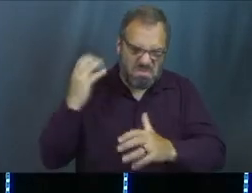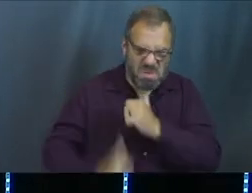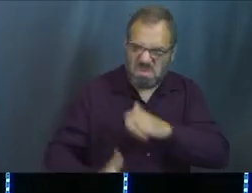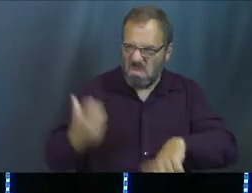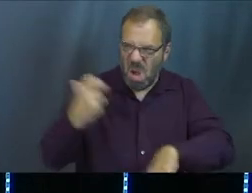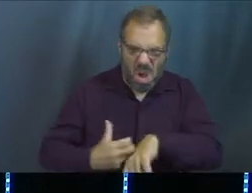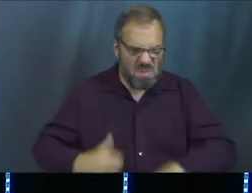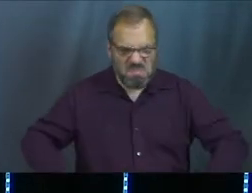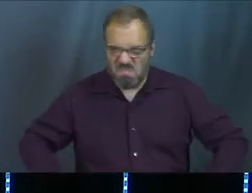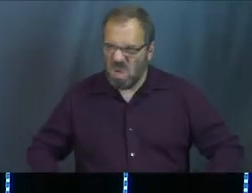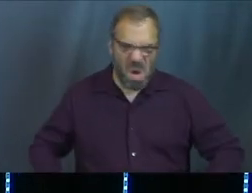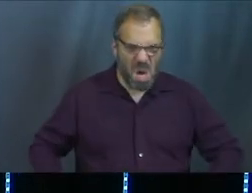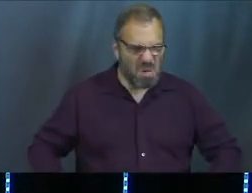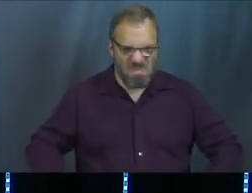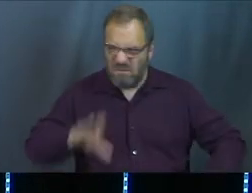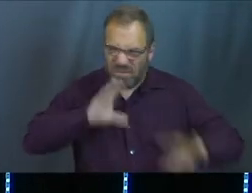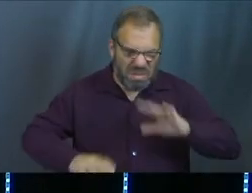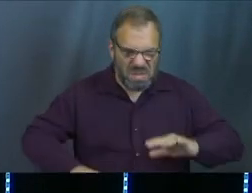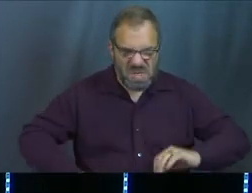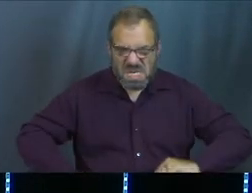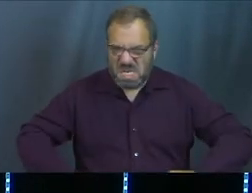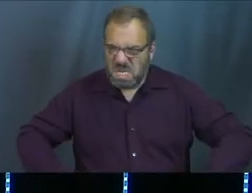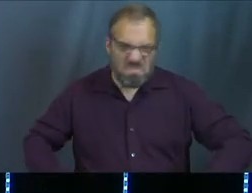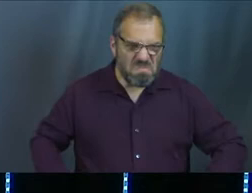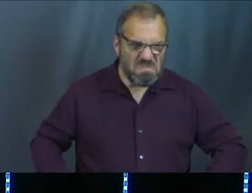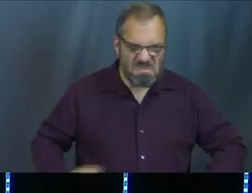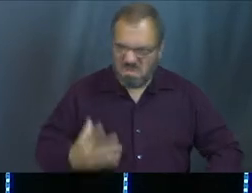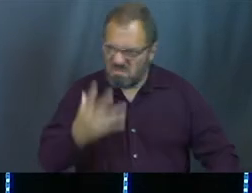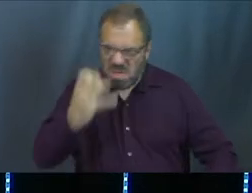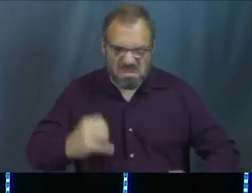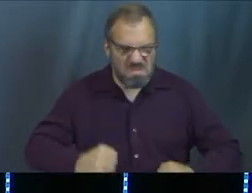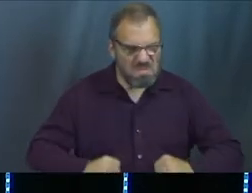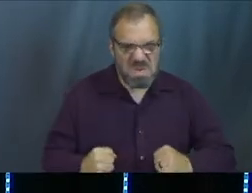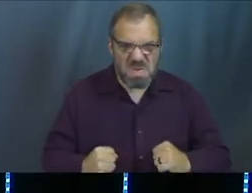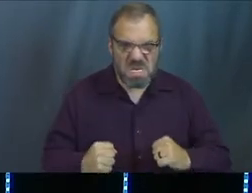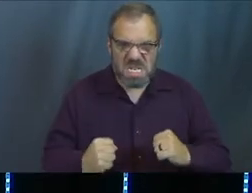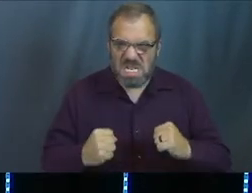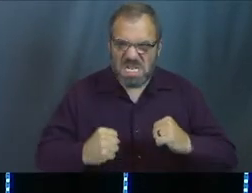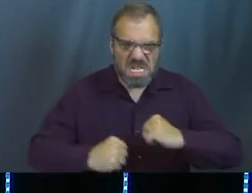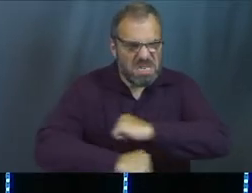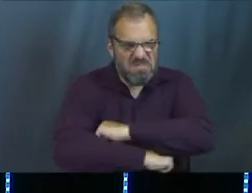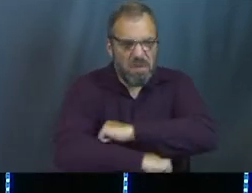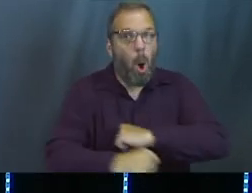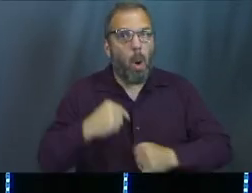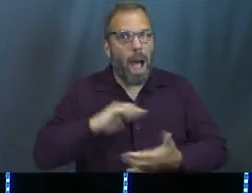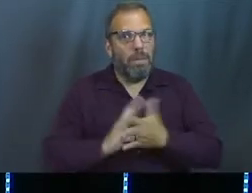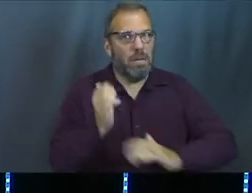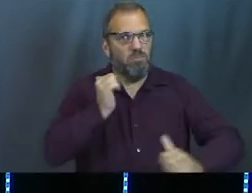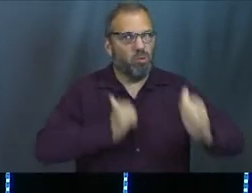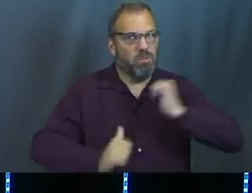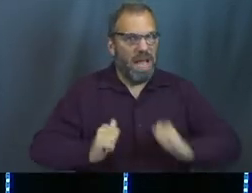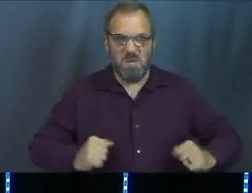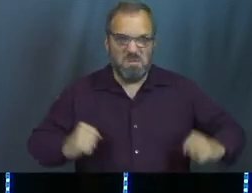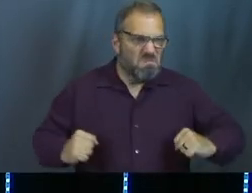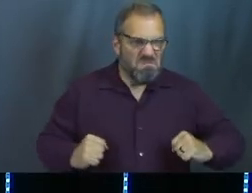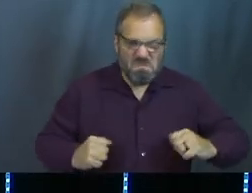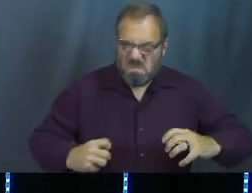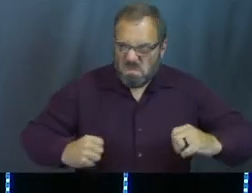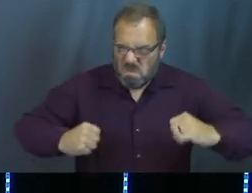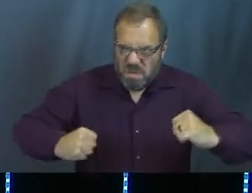We're like, I'm not about this. I'm frustrated. I'm overwhelmed. I'm angry. I'm getting, ask me, I get dramatic. You I'm getting dramatic.